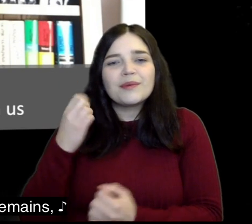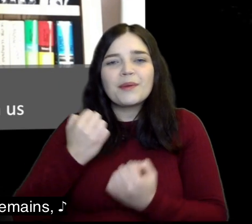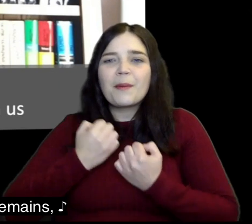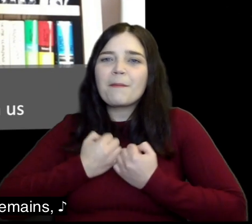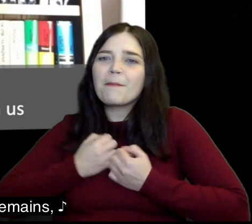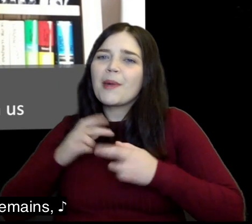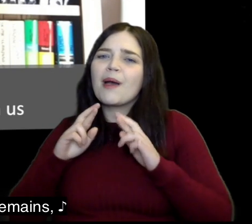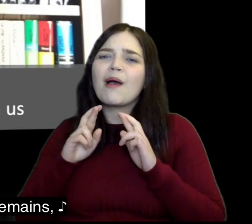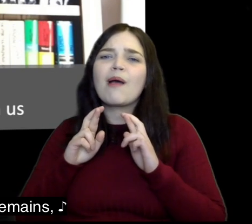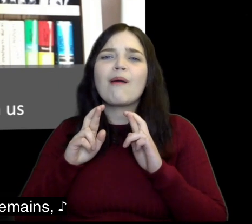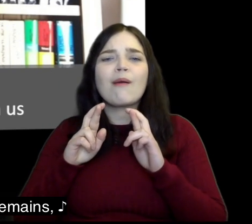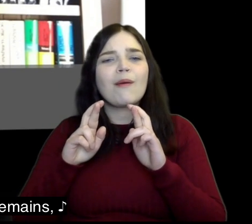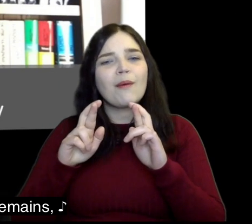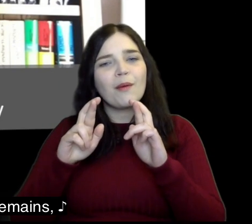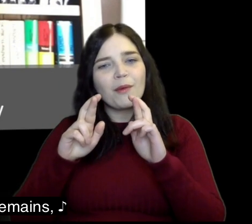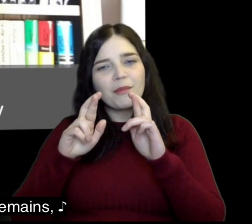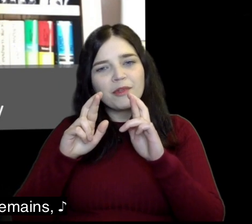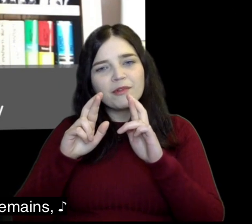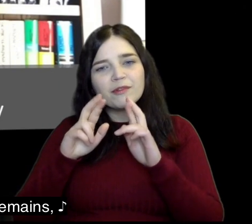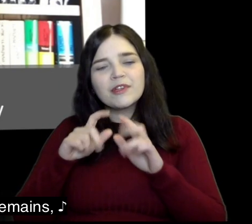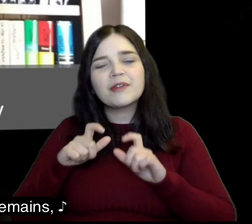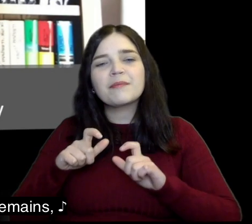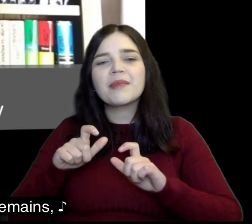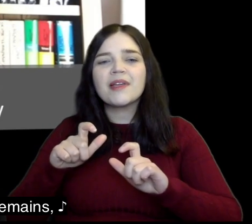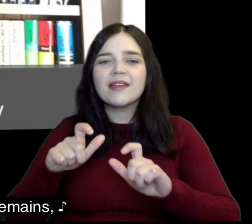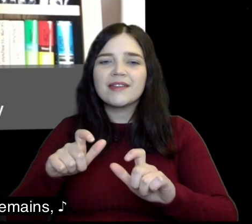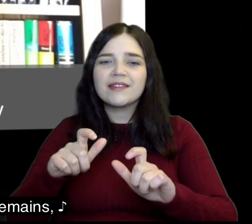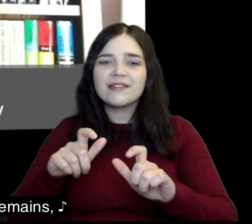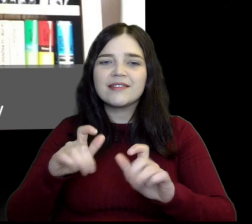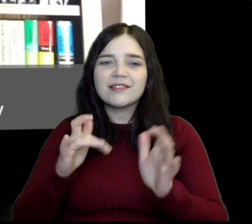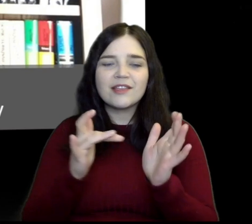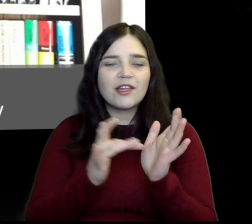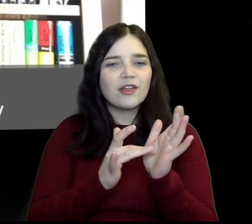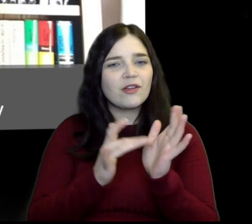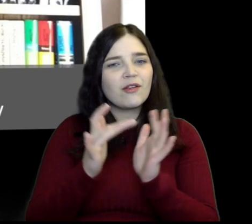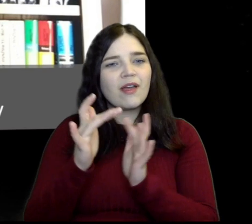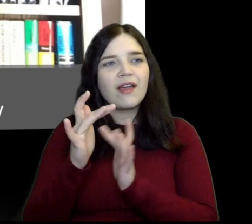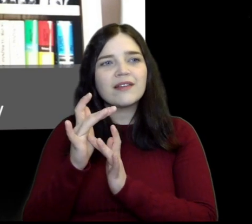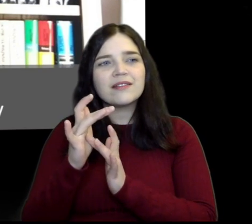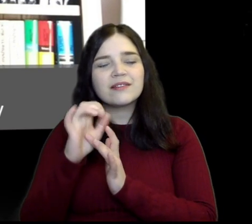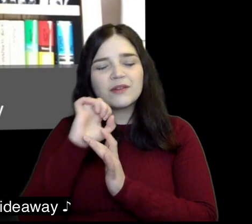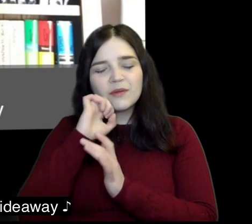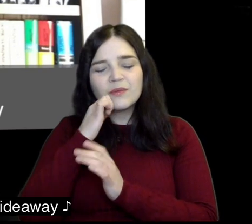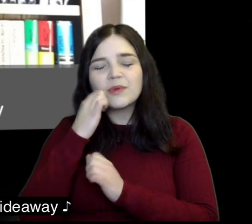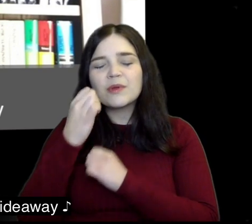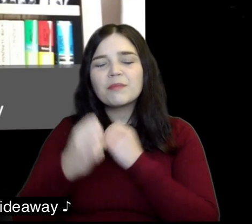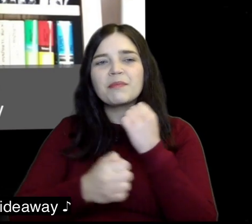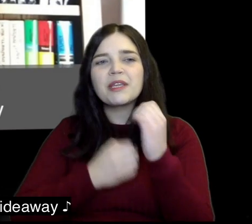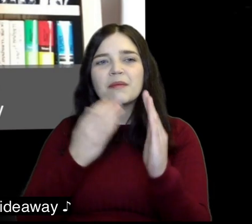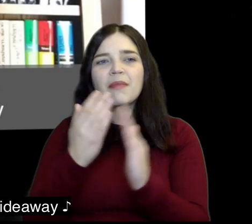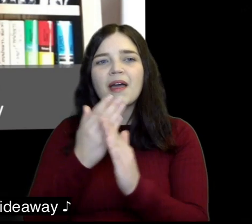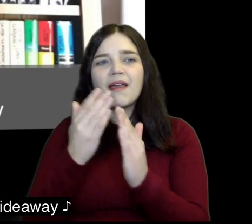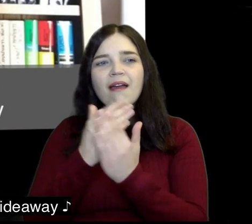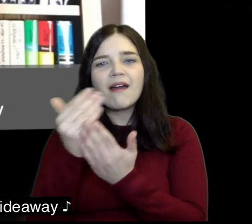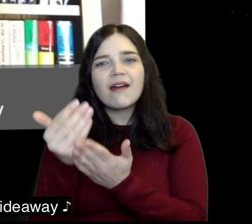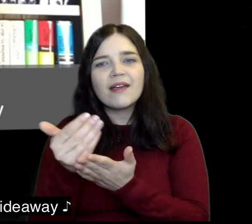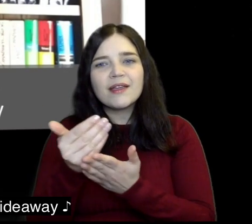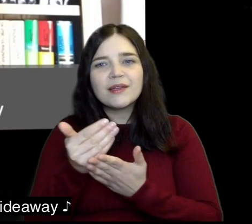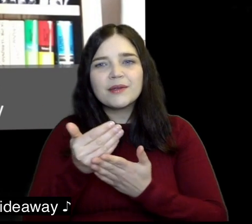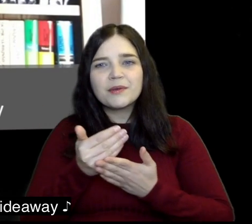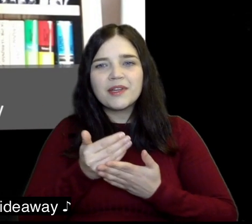here with us in you my hope remains